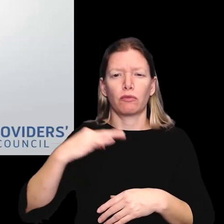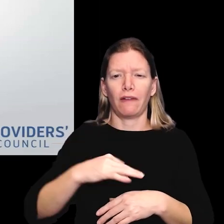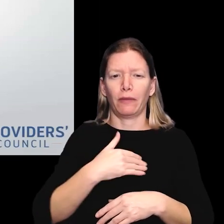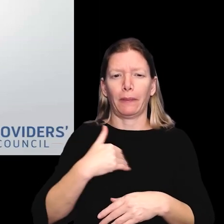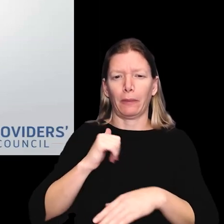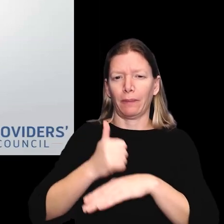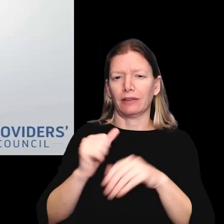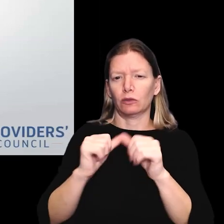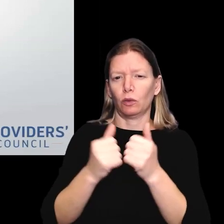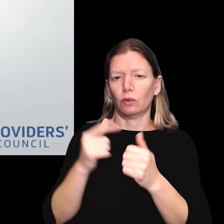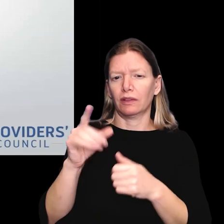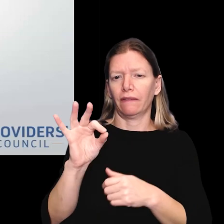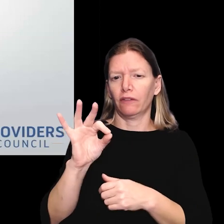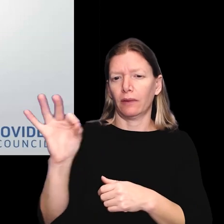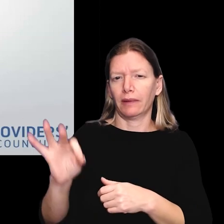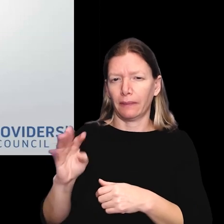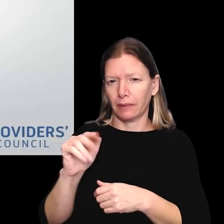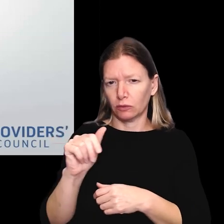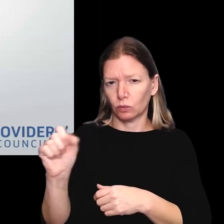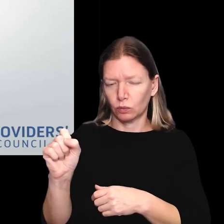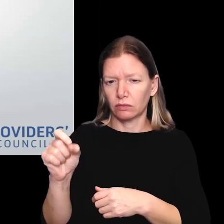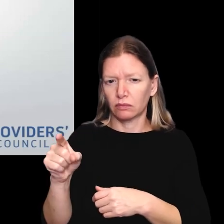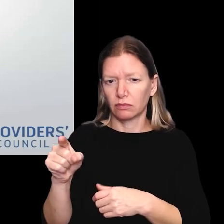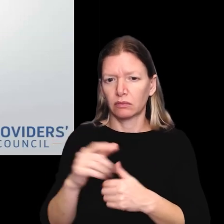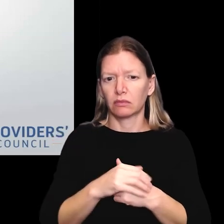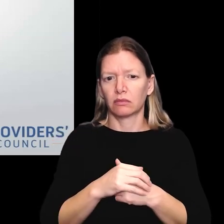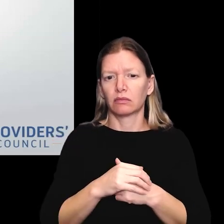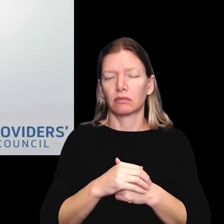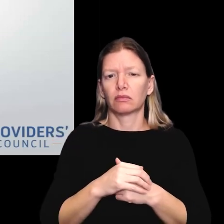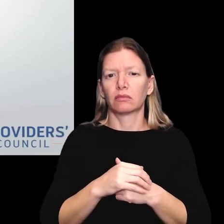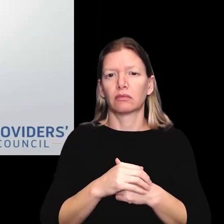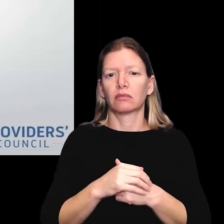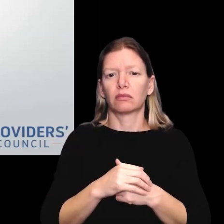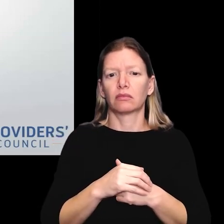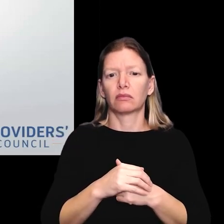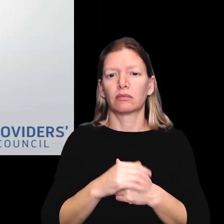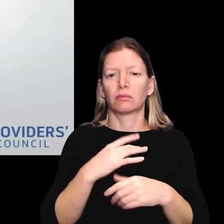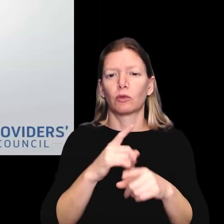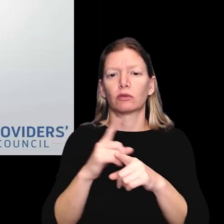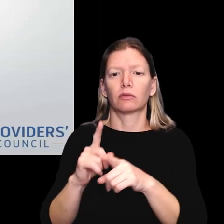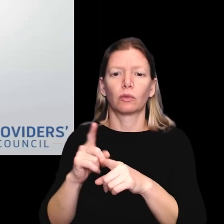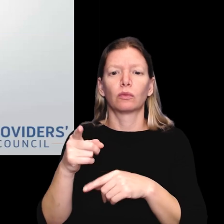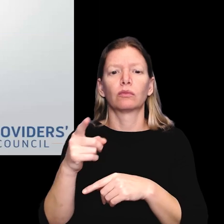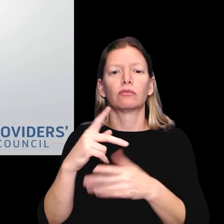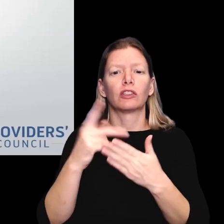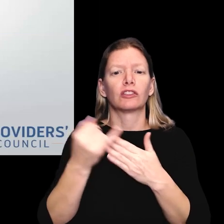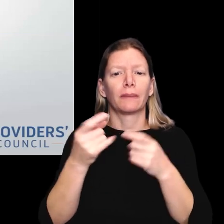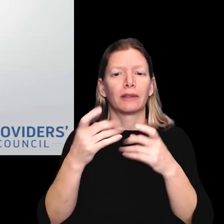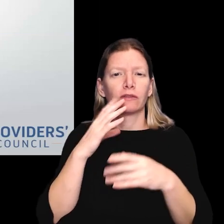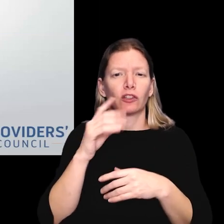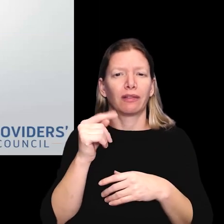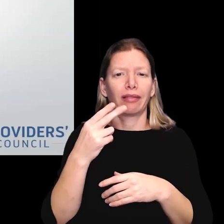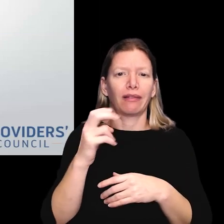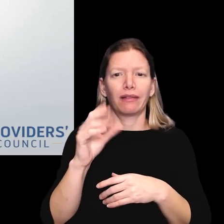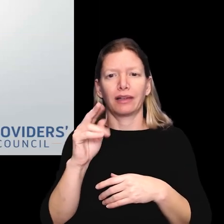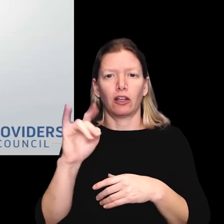a nonprofit member based association in Birmingham, Massachusetts, and I'm also the project